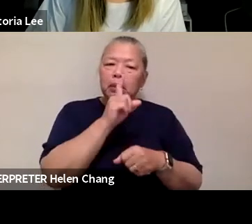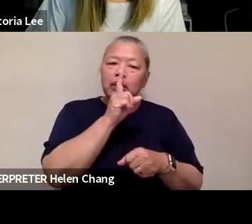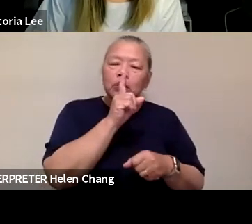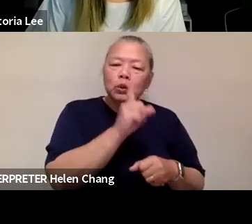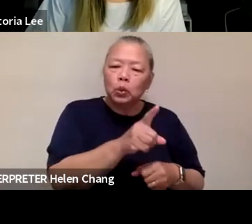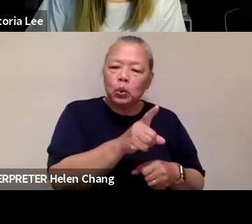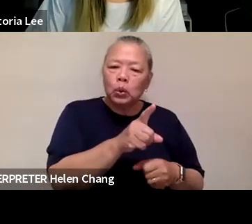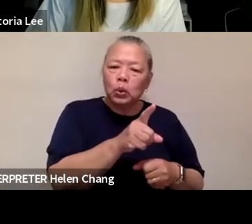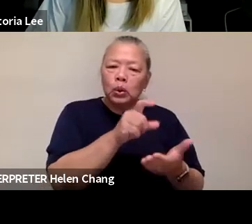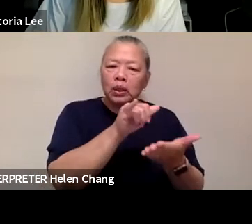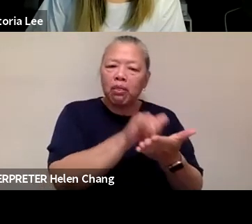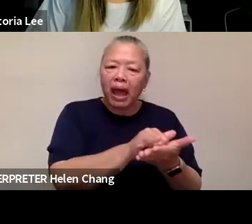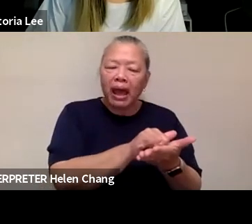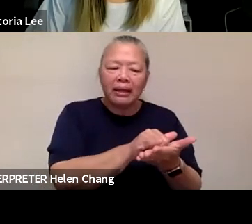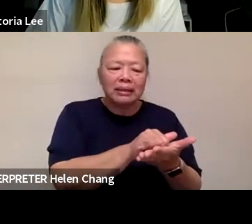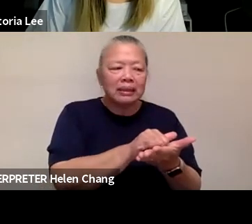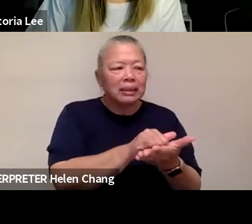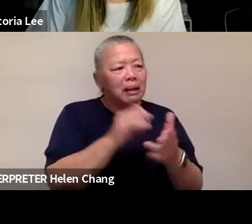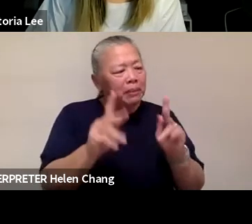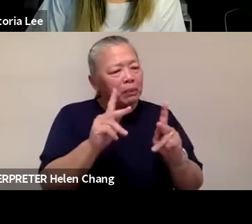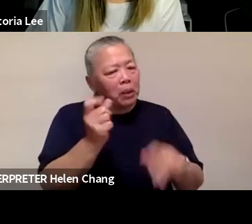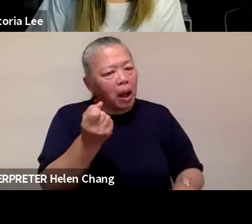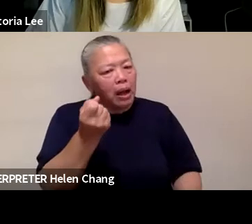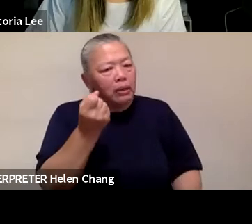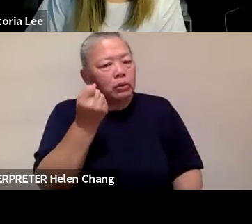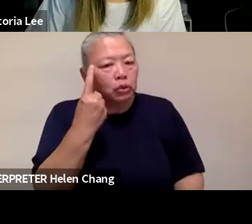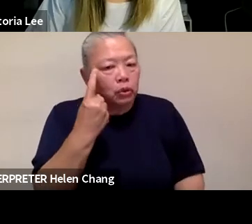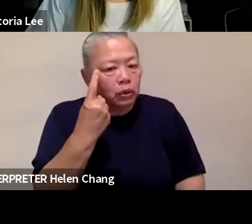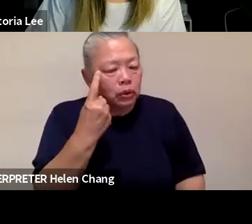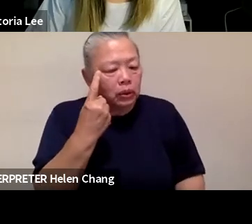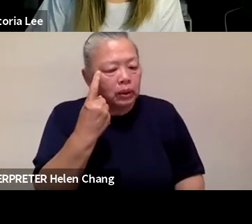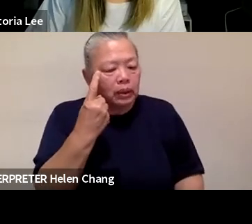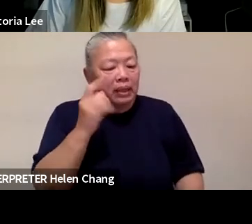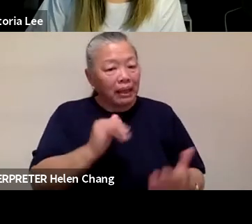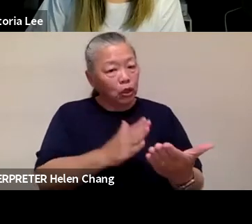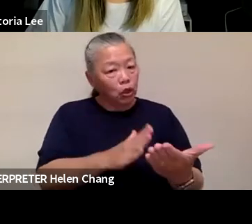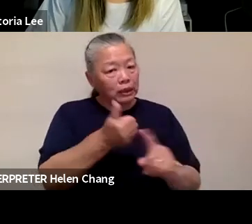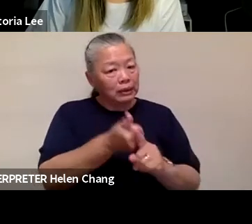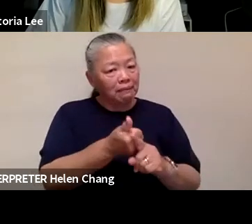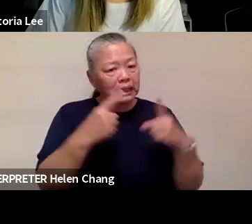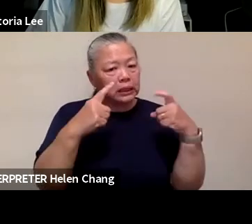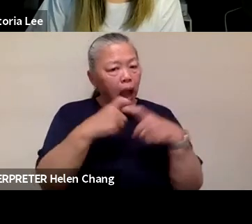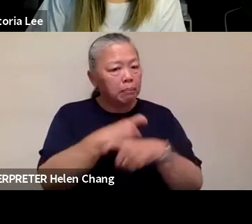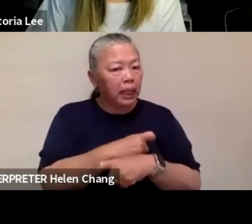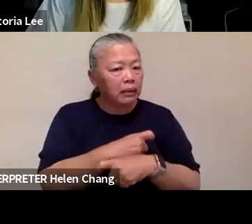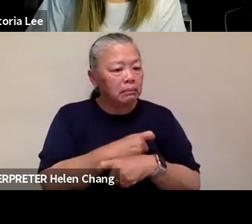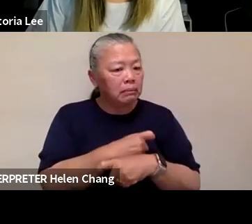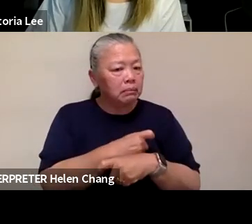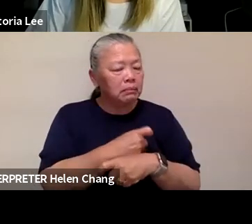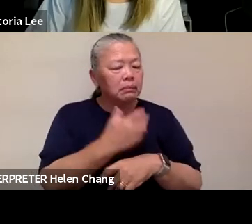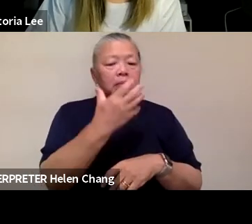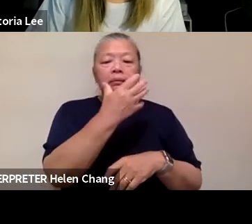a deeper understanding to the complications and the really like beautiful, like